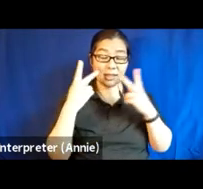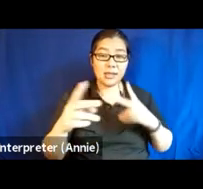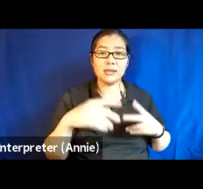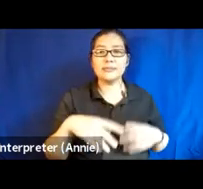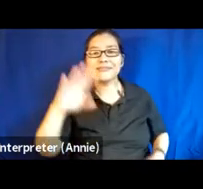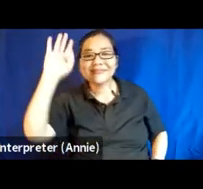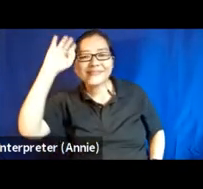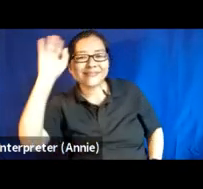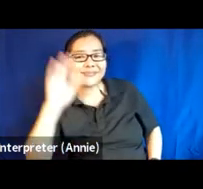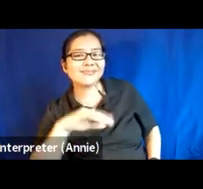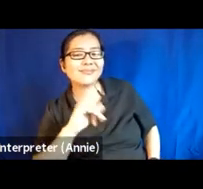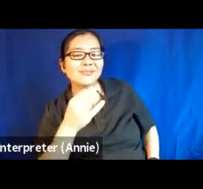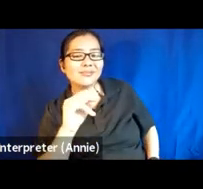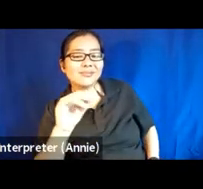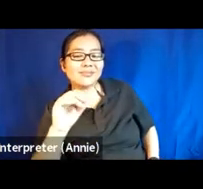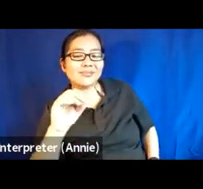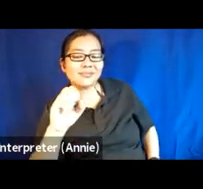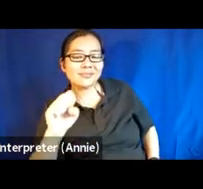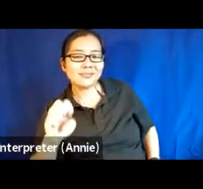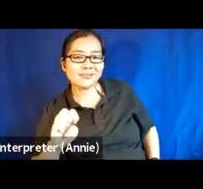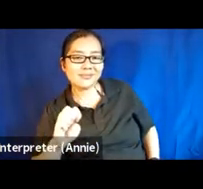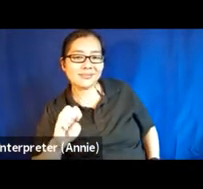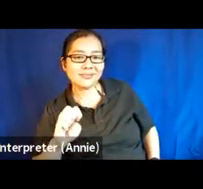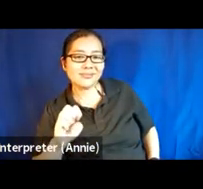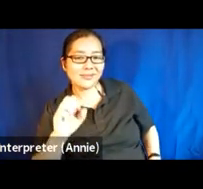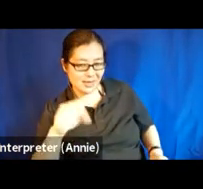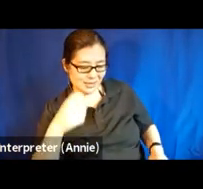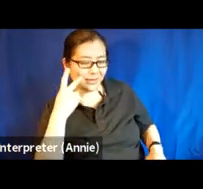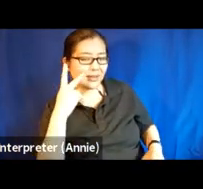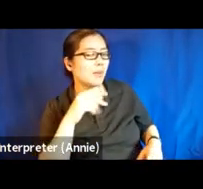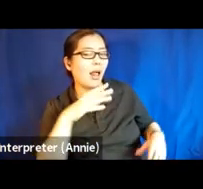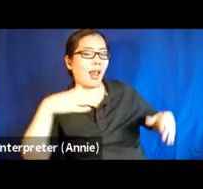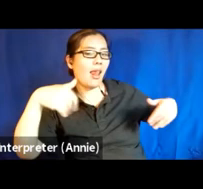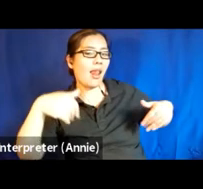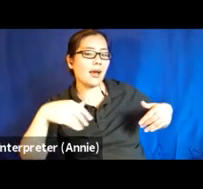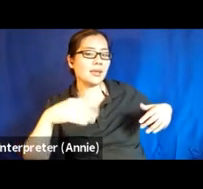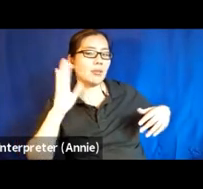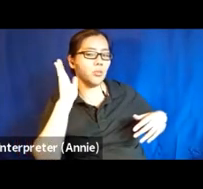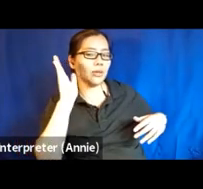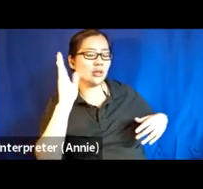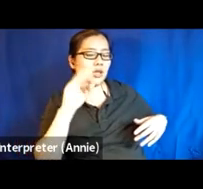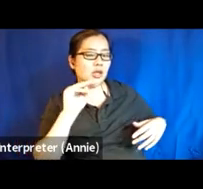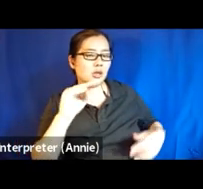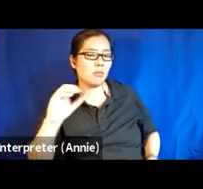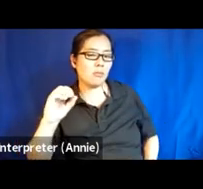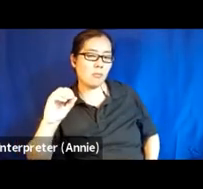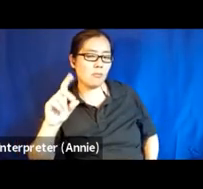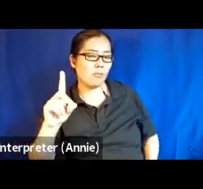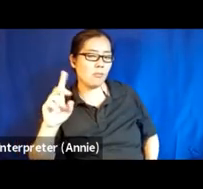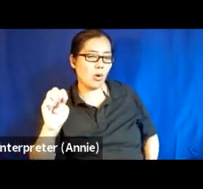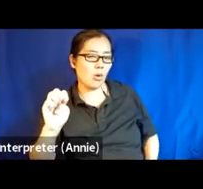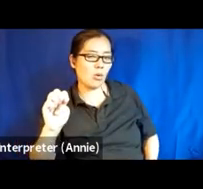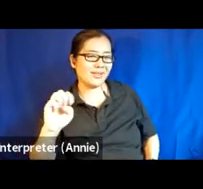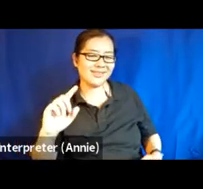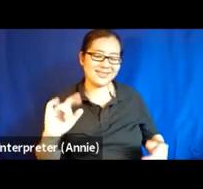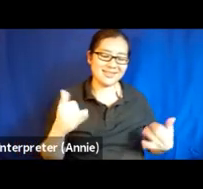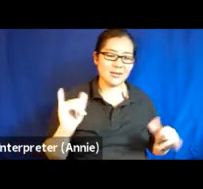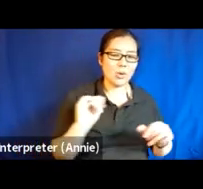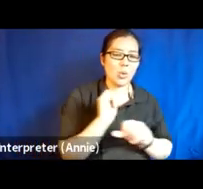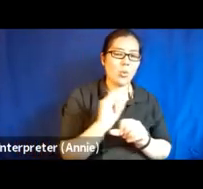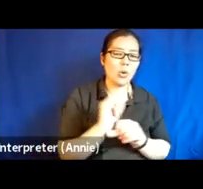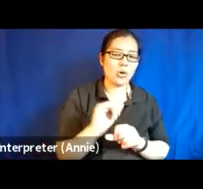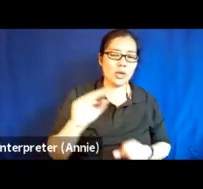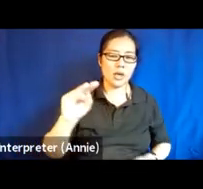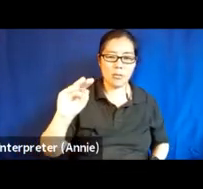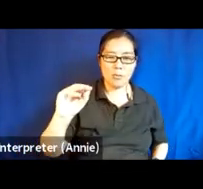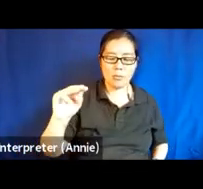Yeah, I can see that. It's not in presentation mode yet. Okay. Thank you. Let me put this up here. So